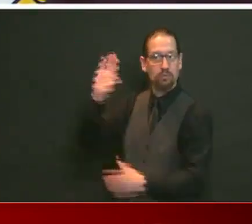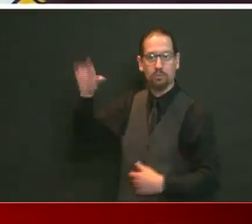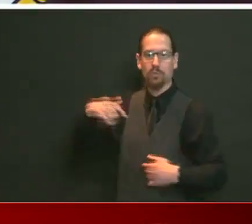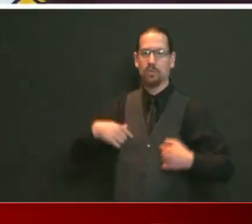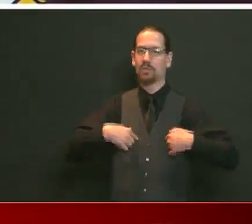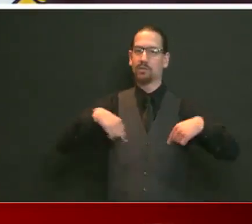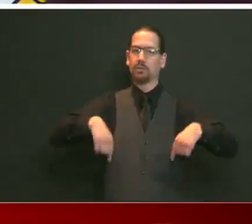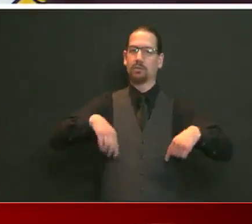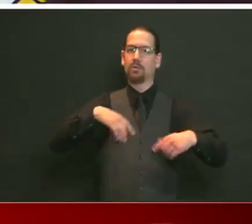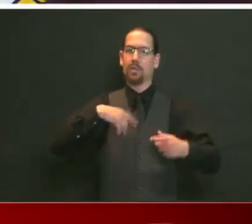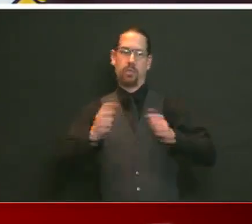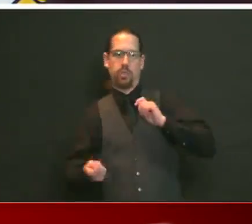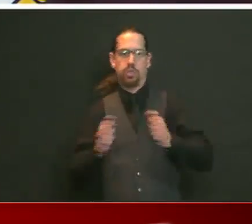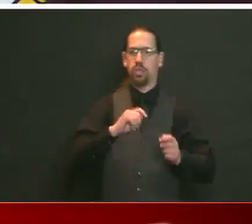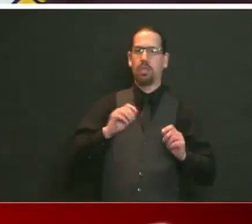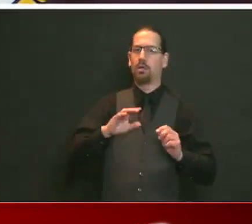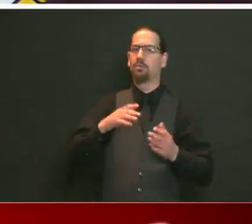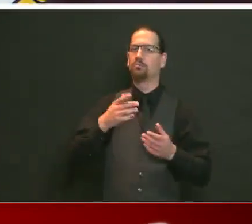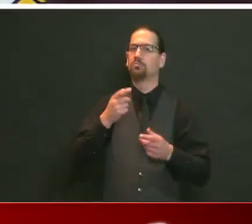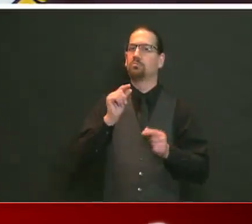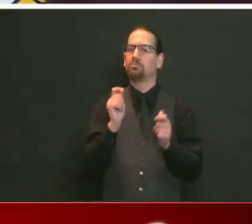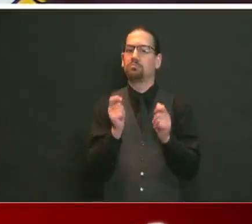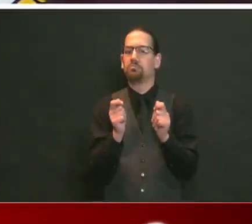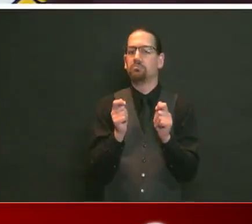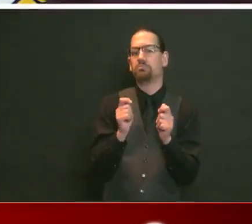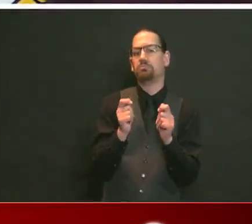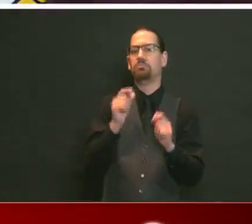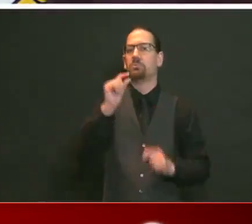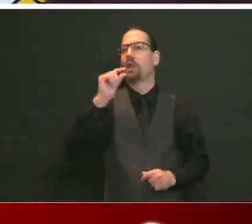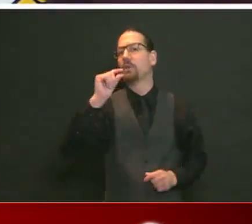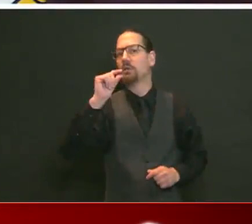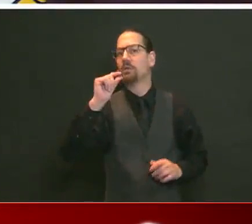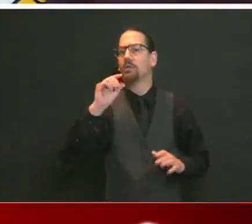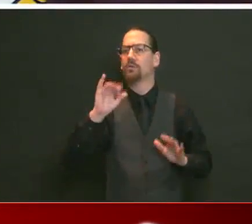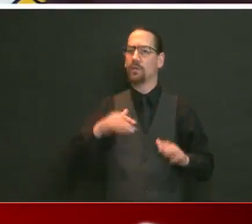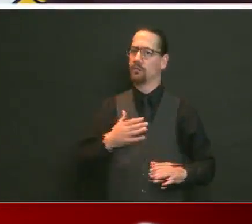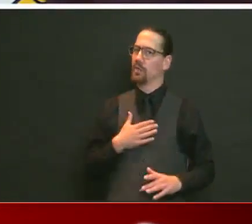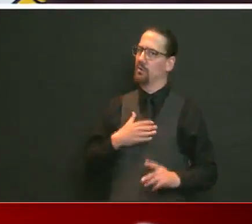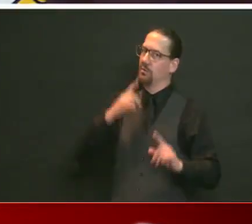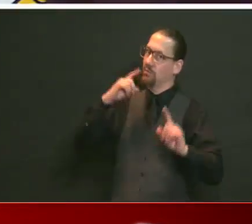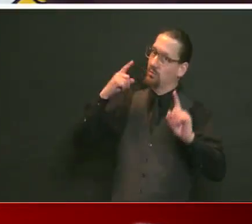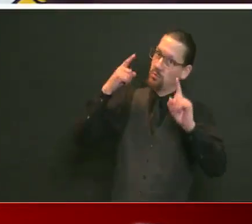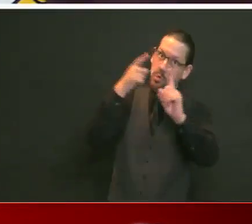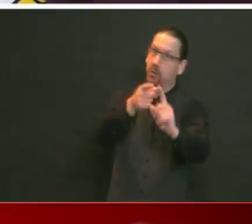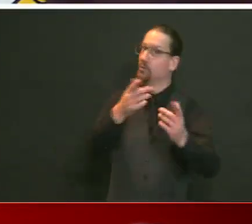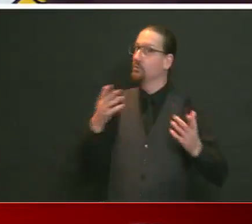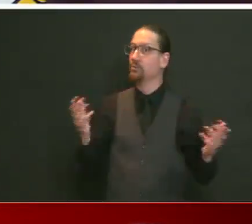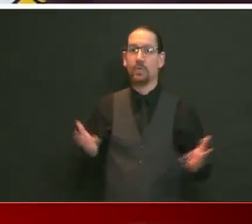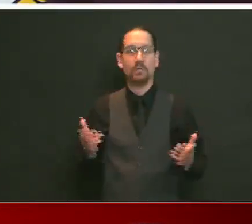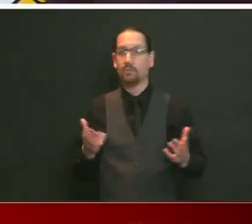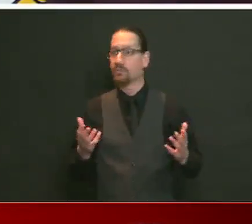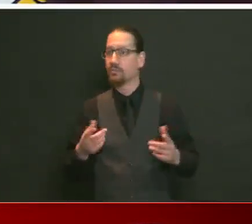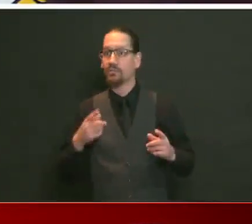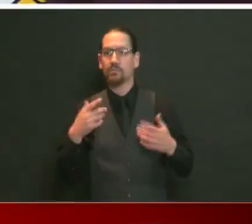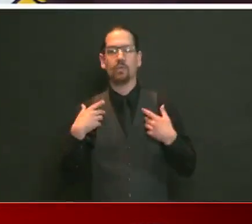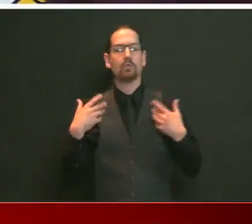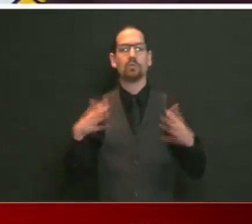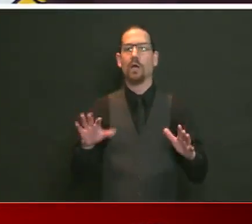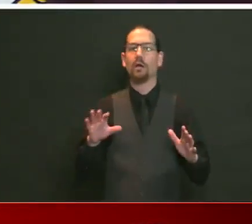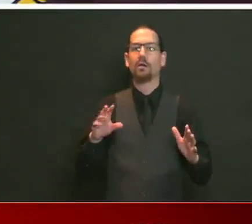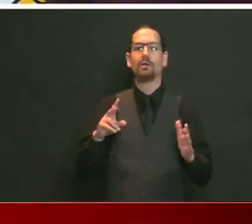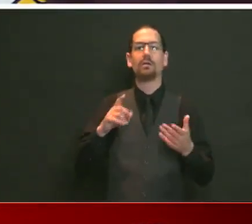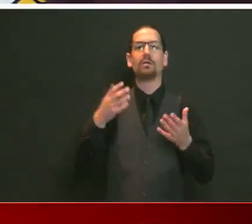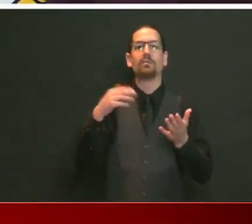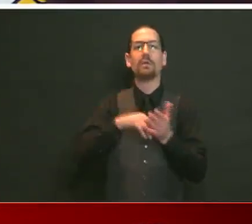And my other primary objective is to only do this once. We want to go slow and